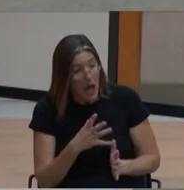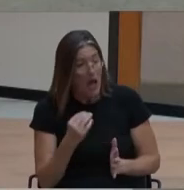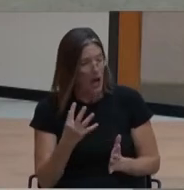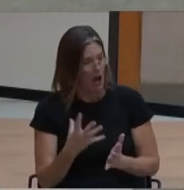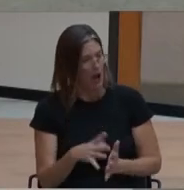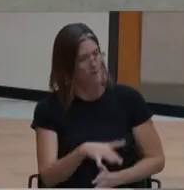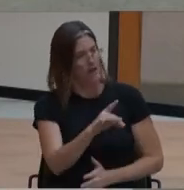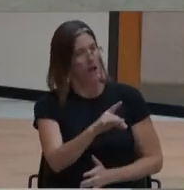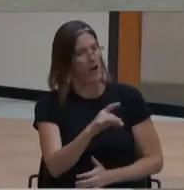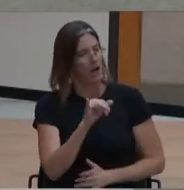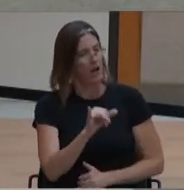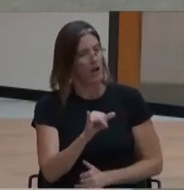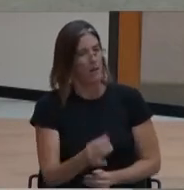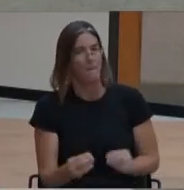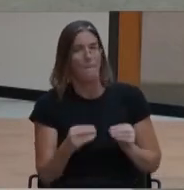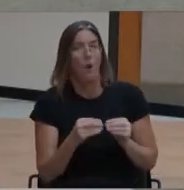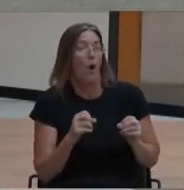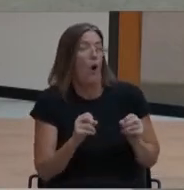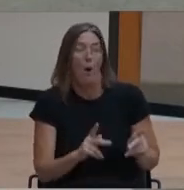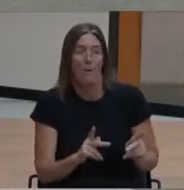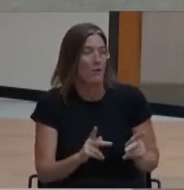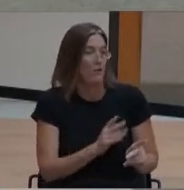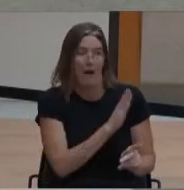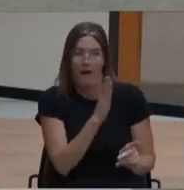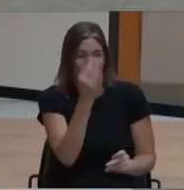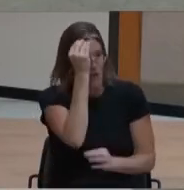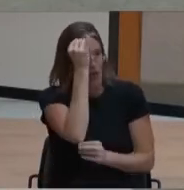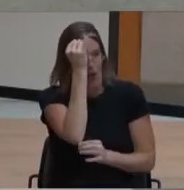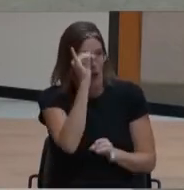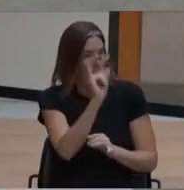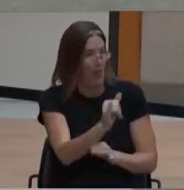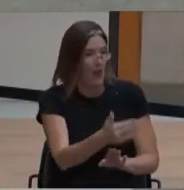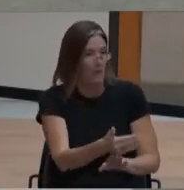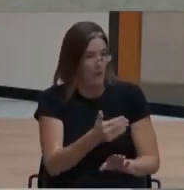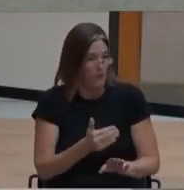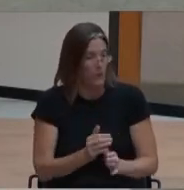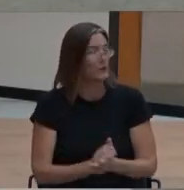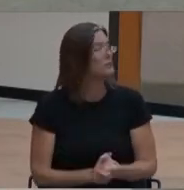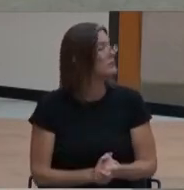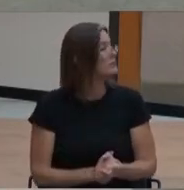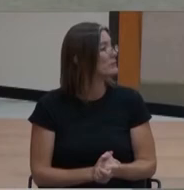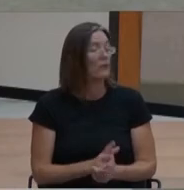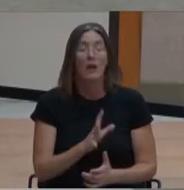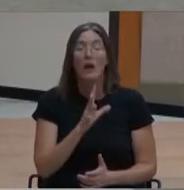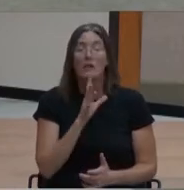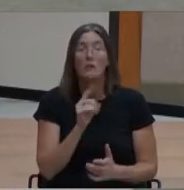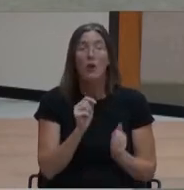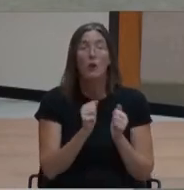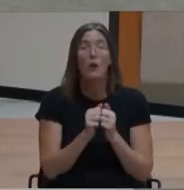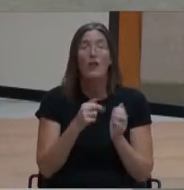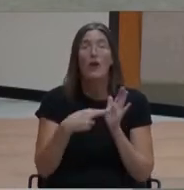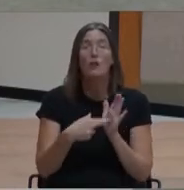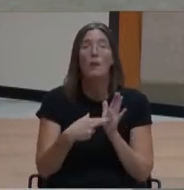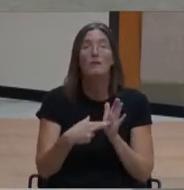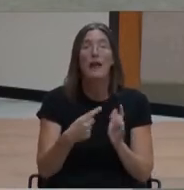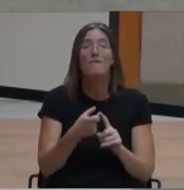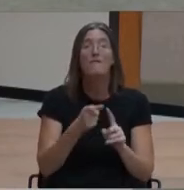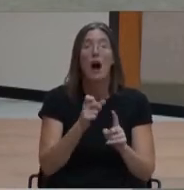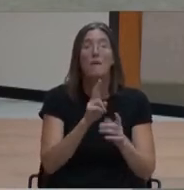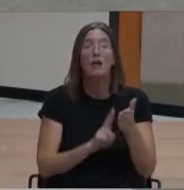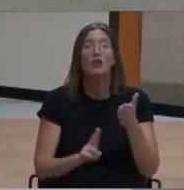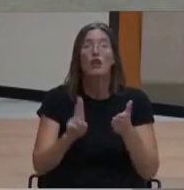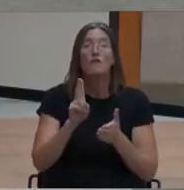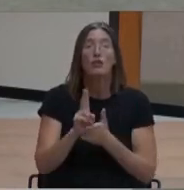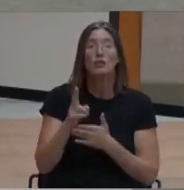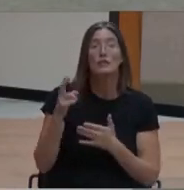never thought about. For example, I spoke with a rep from the university, the Navarra, which was a